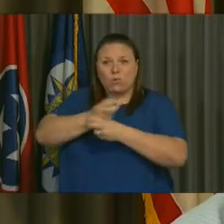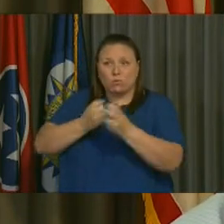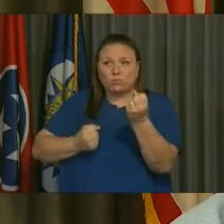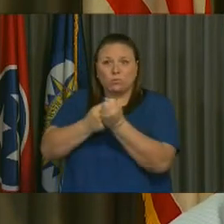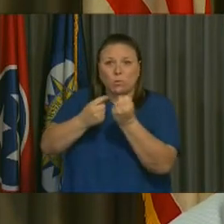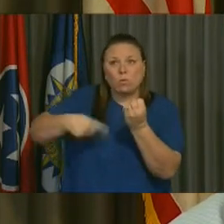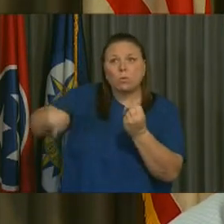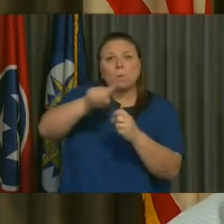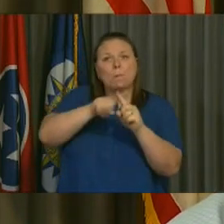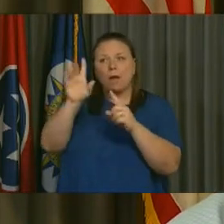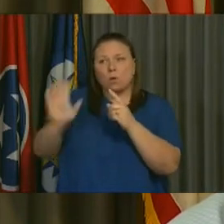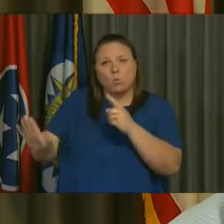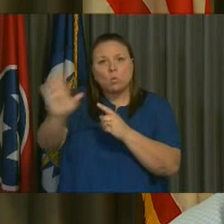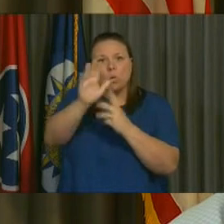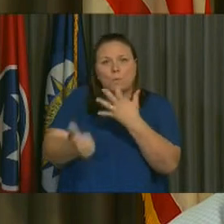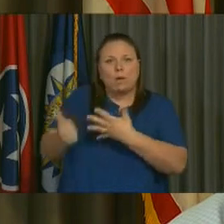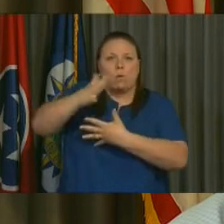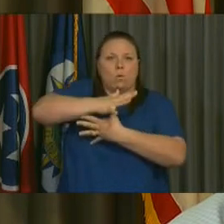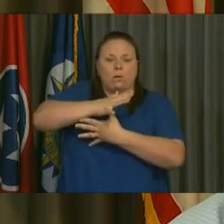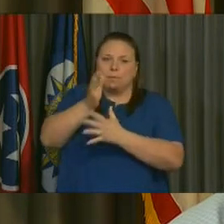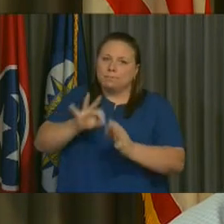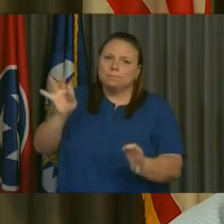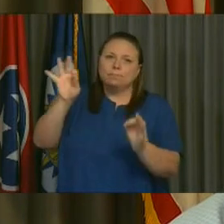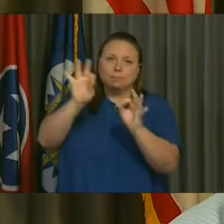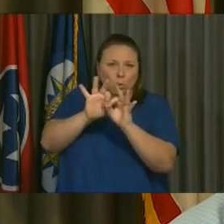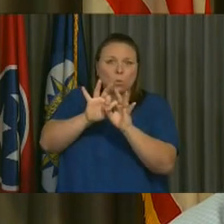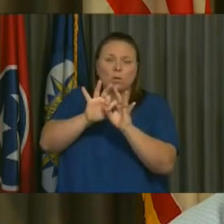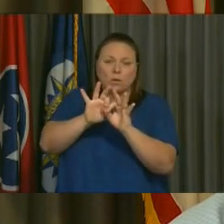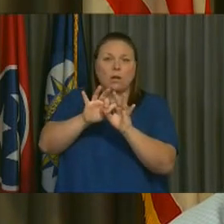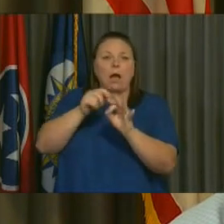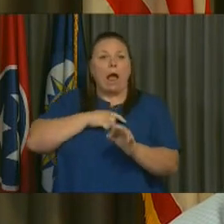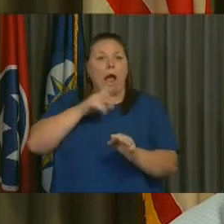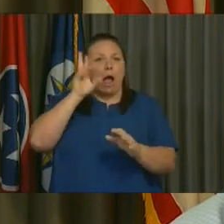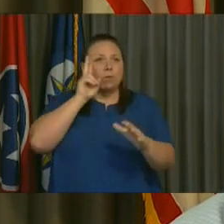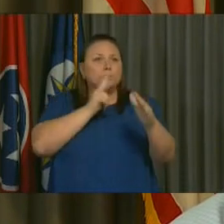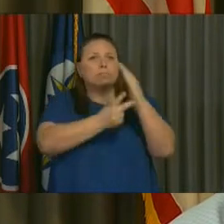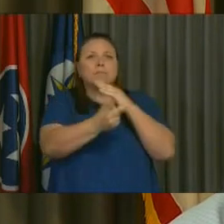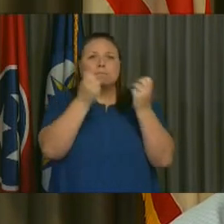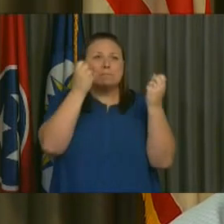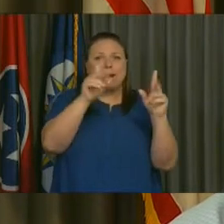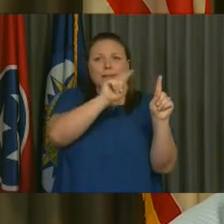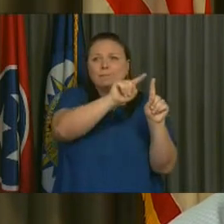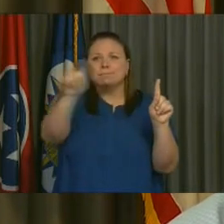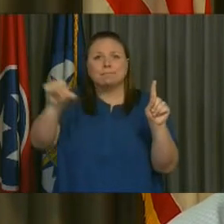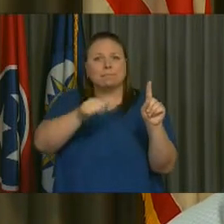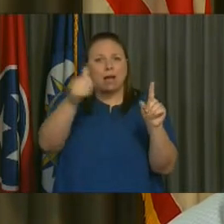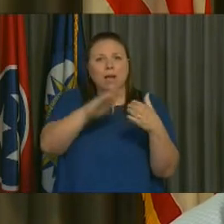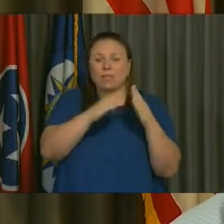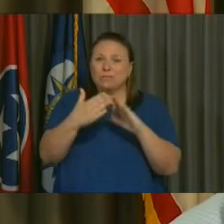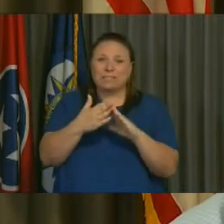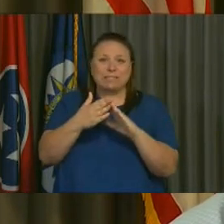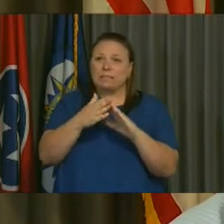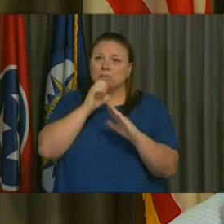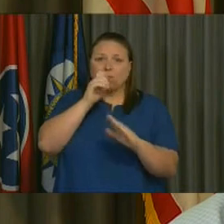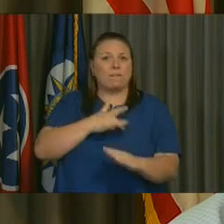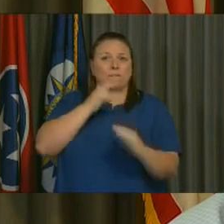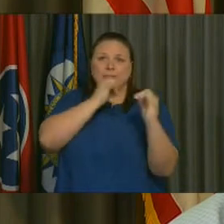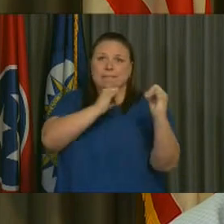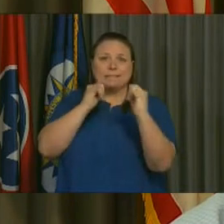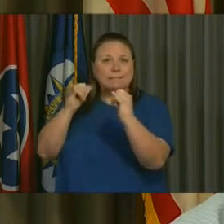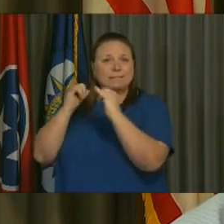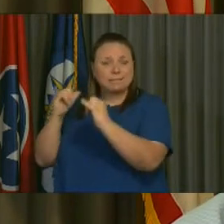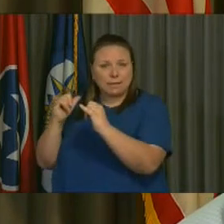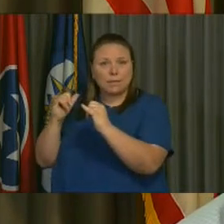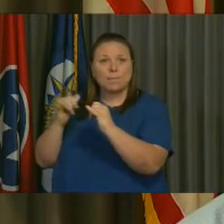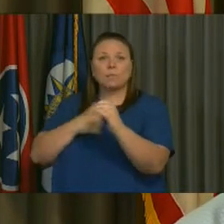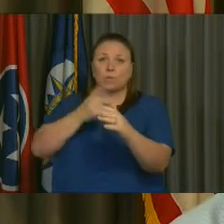you are the priority of this budget. And I predict that thousands of other cities will not be so determined. We